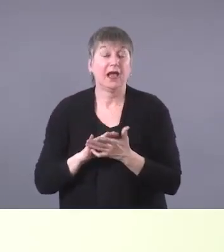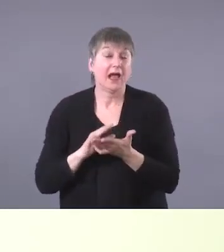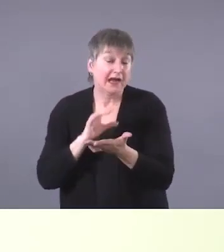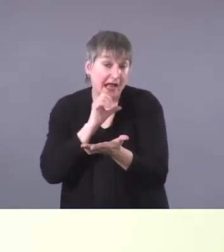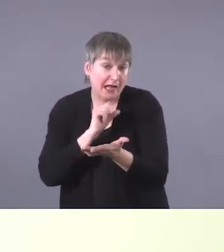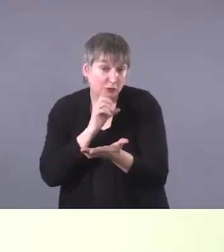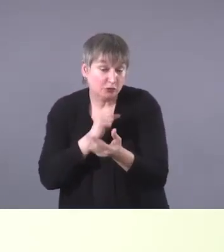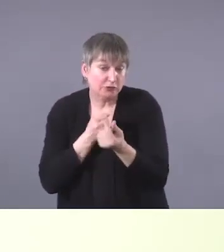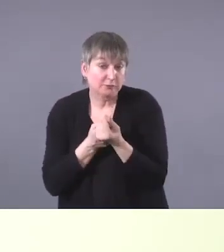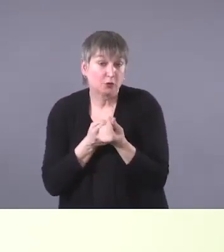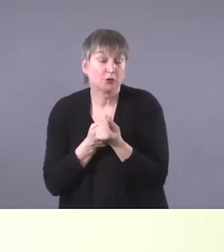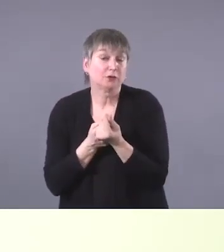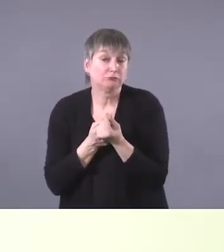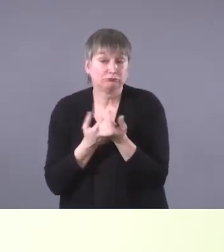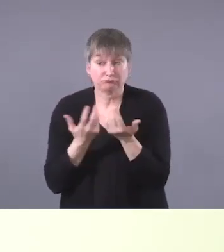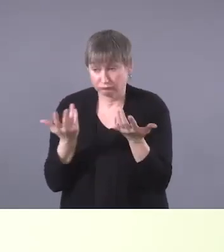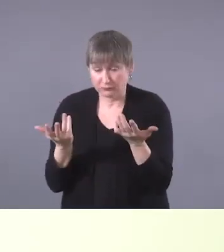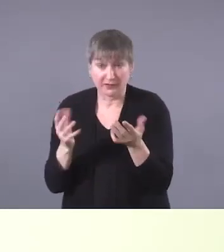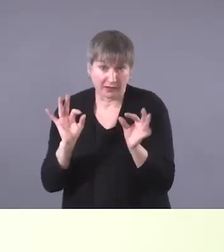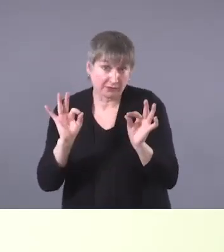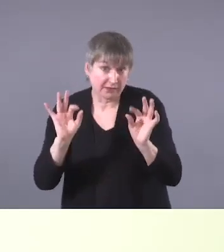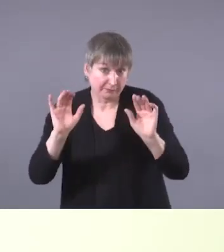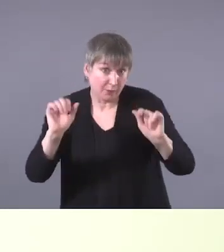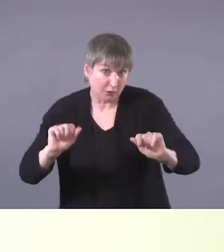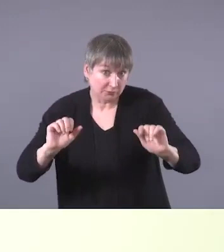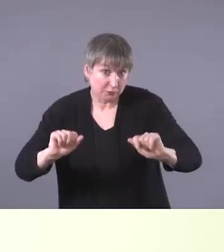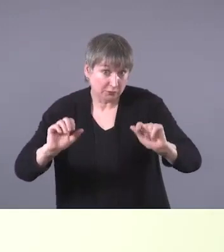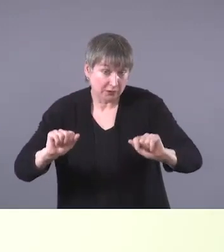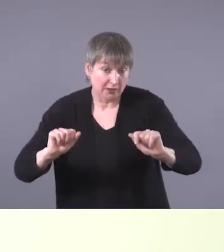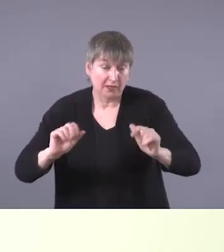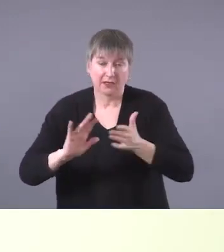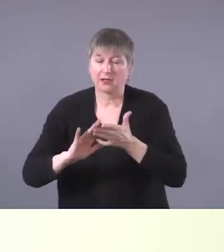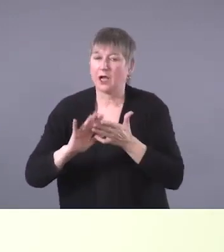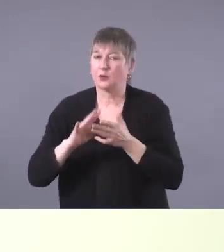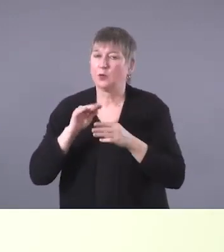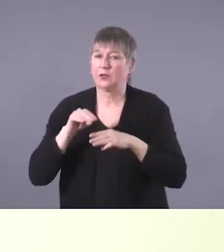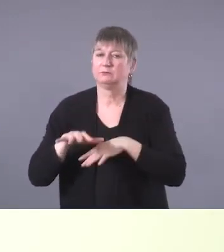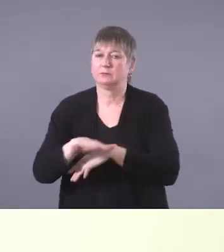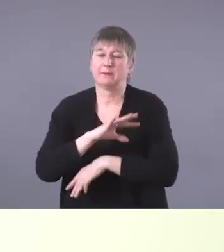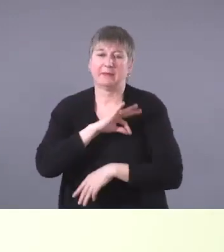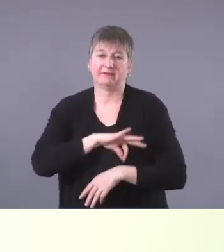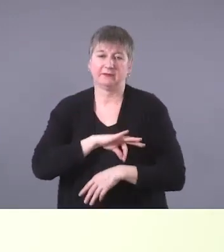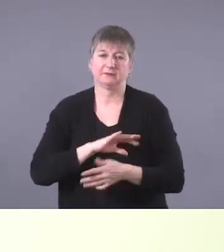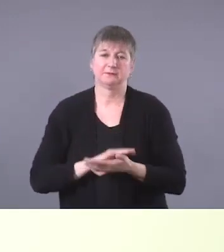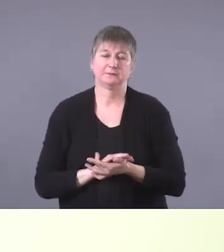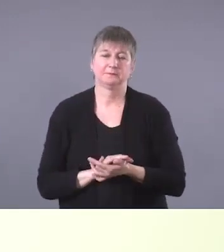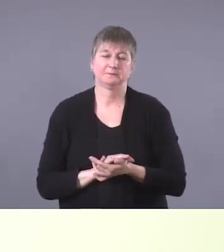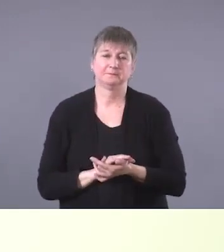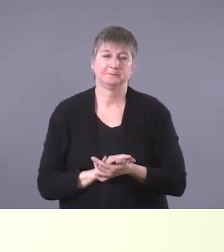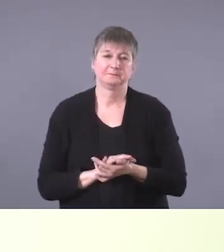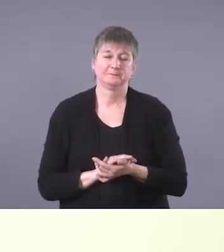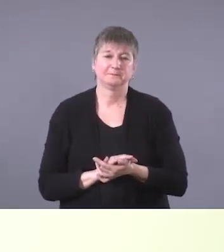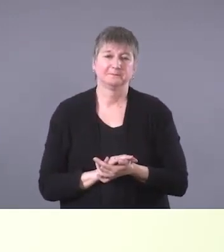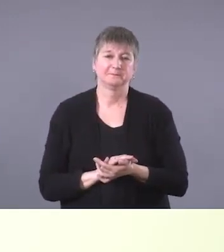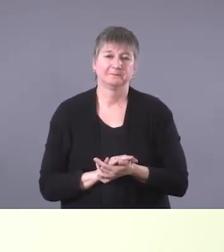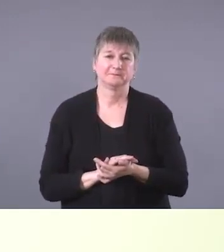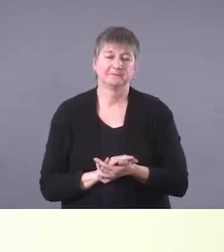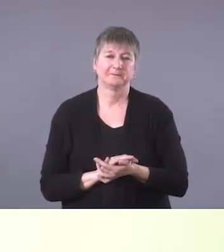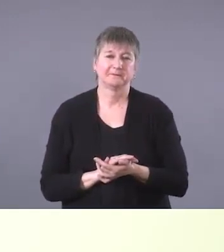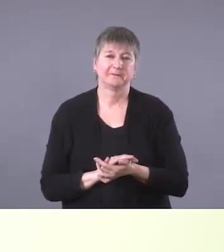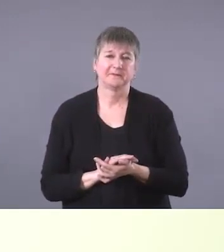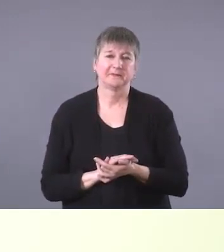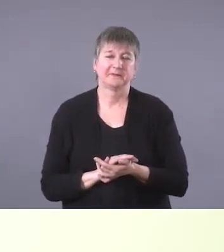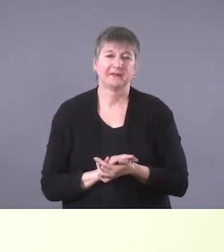possible and, and, and, the, the benefits that that can create in, in your working relationship. Um, consider cultural